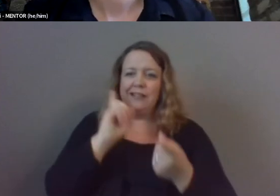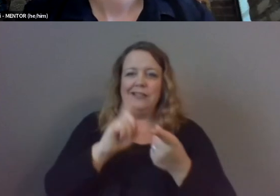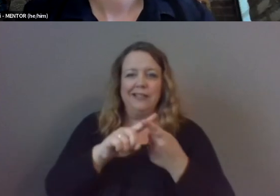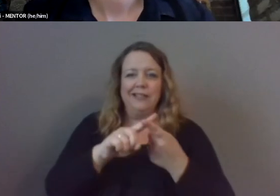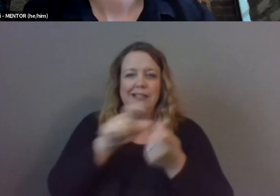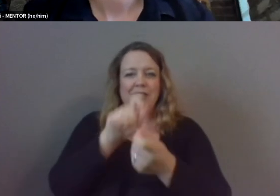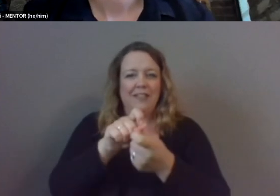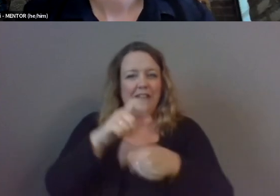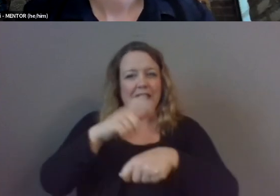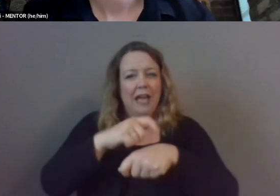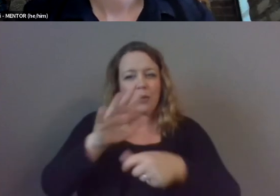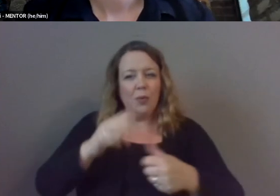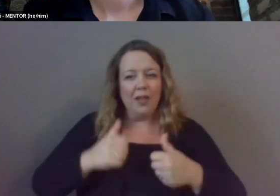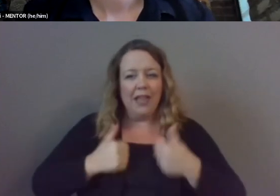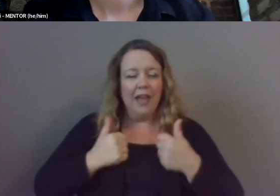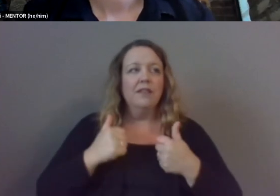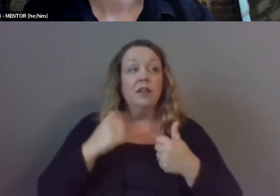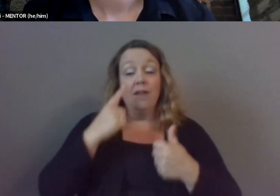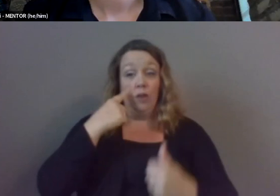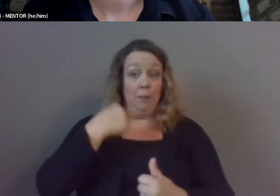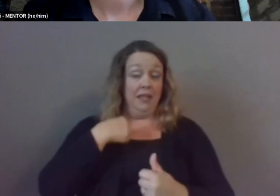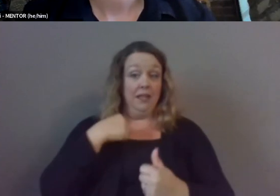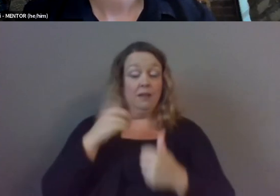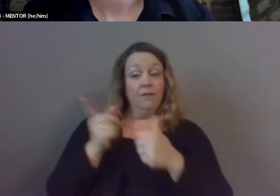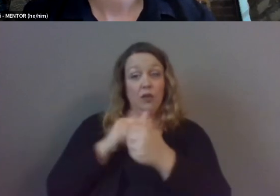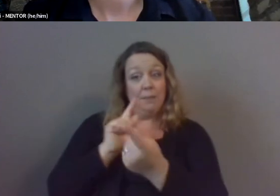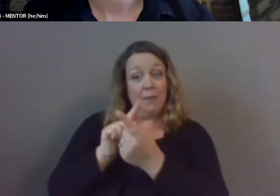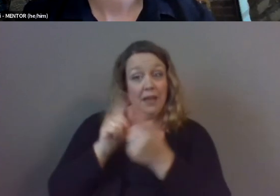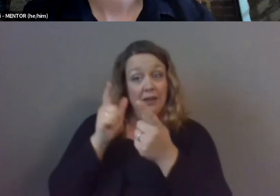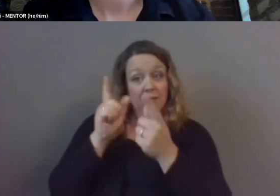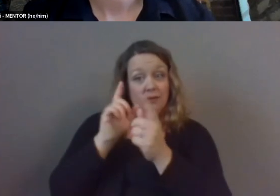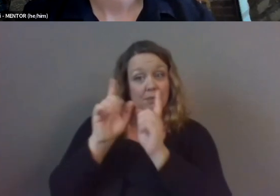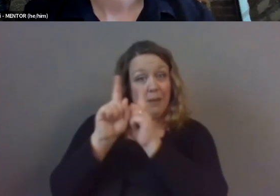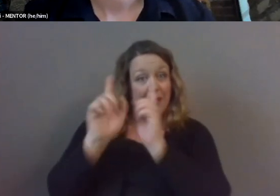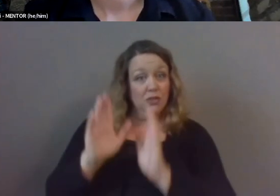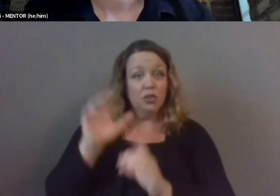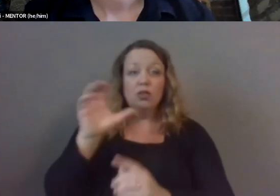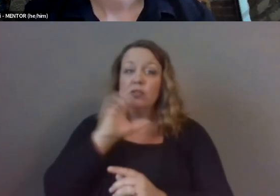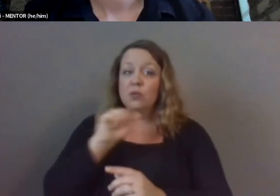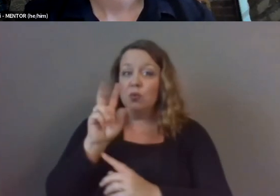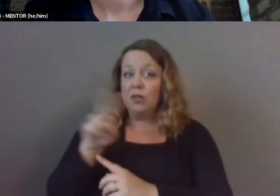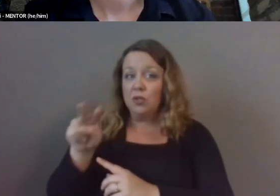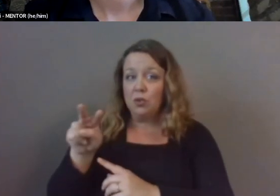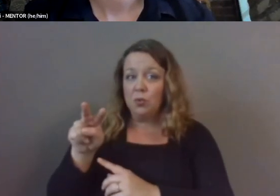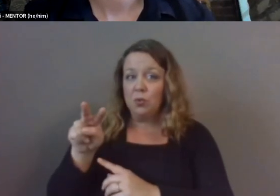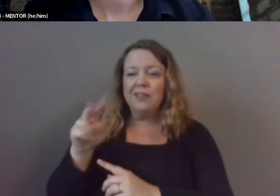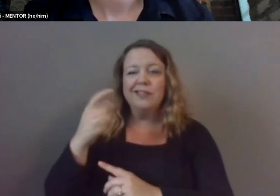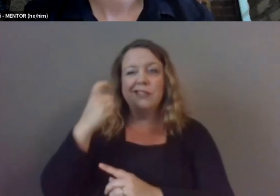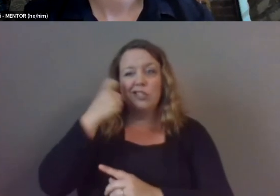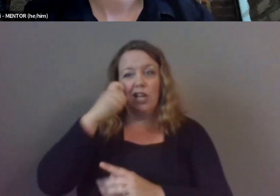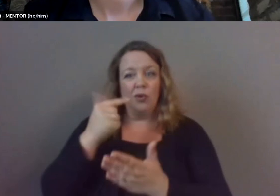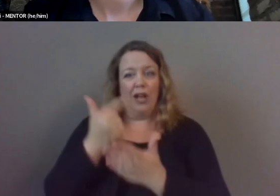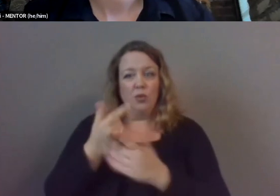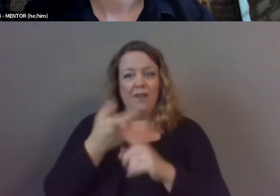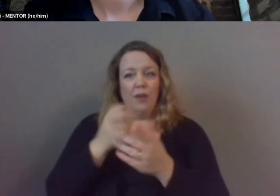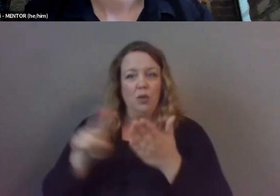i know for me um when i met my mentor she was 22 years old so she was just graduating from the university